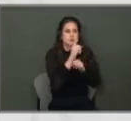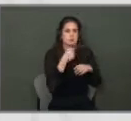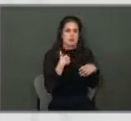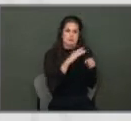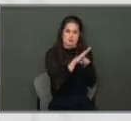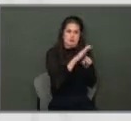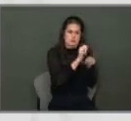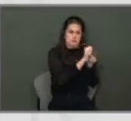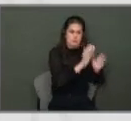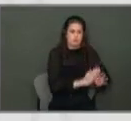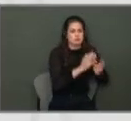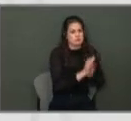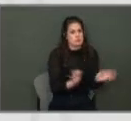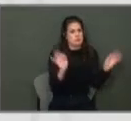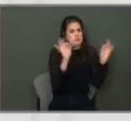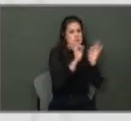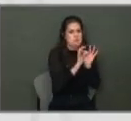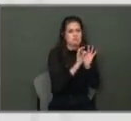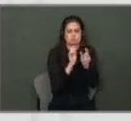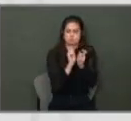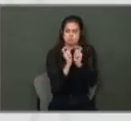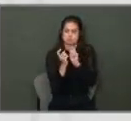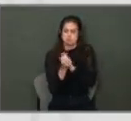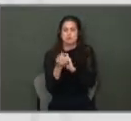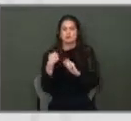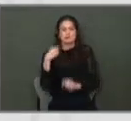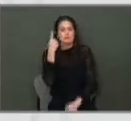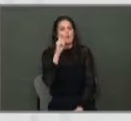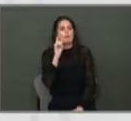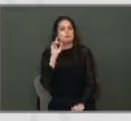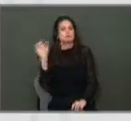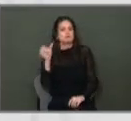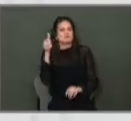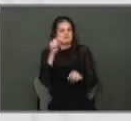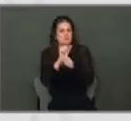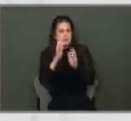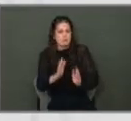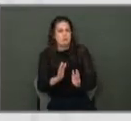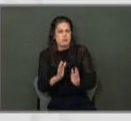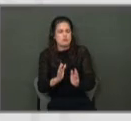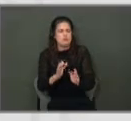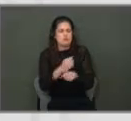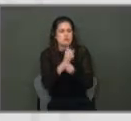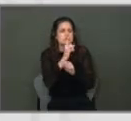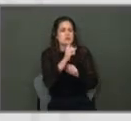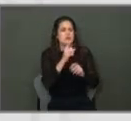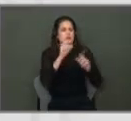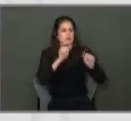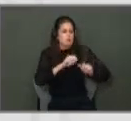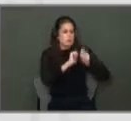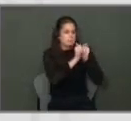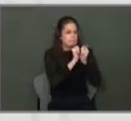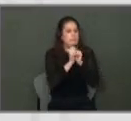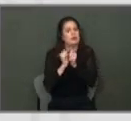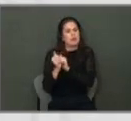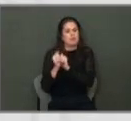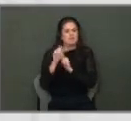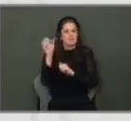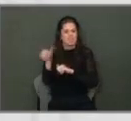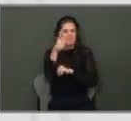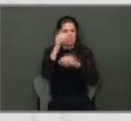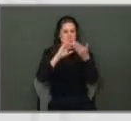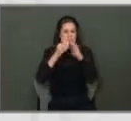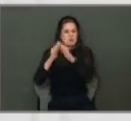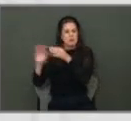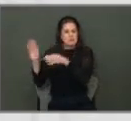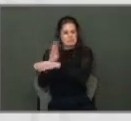was a priority. We're making a number of adjustments for our civilian employees to make sure that we are more than competitive against the rest of the